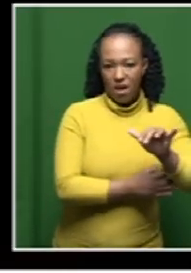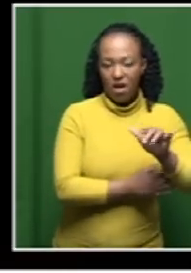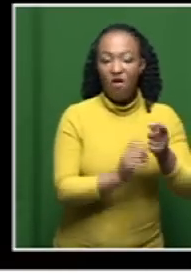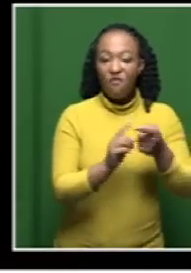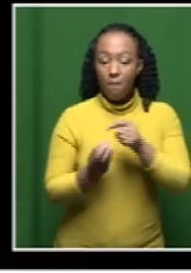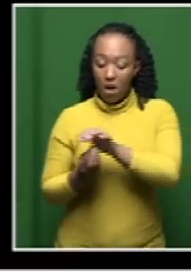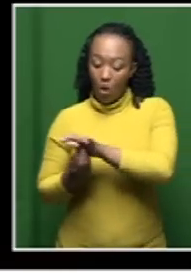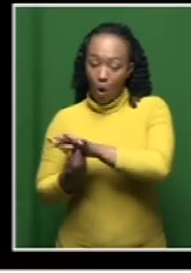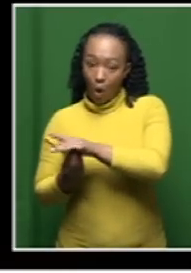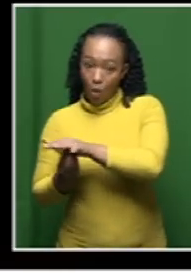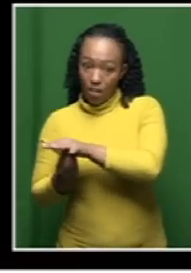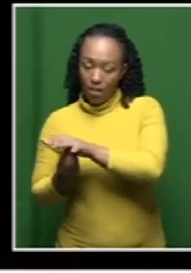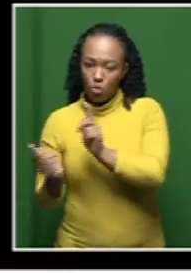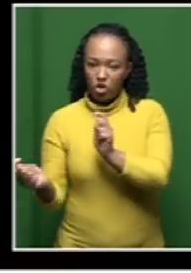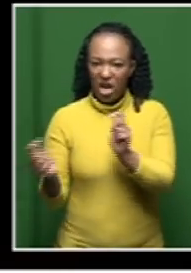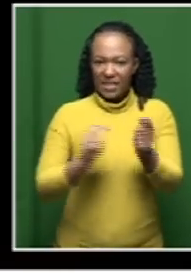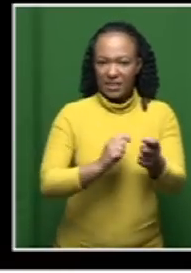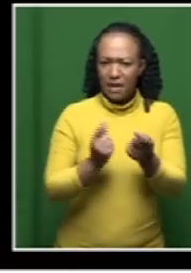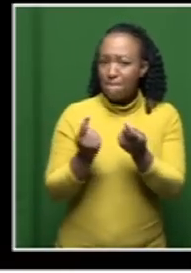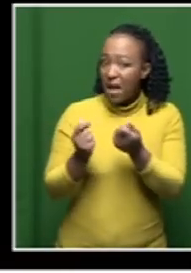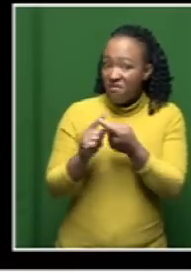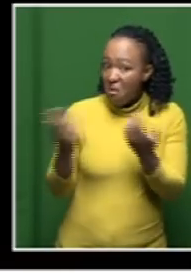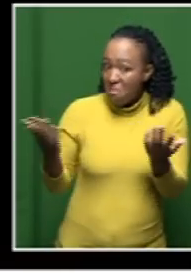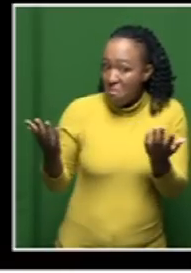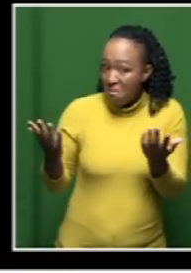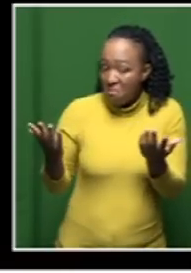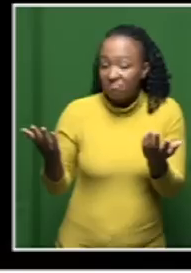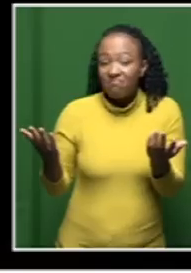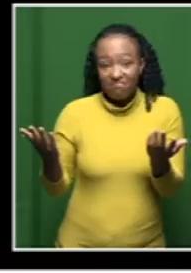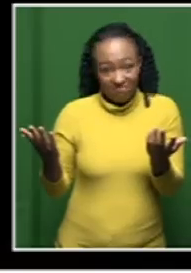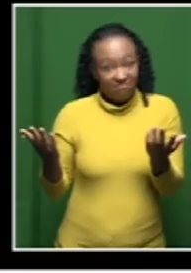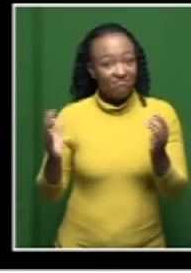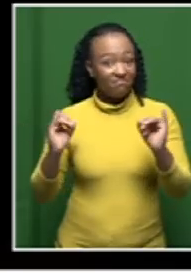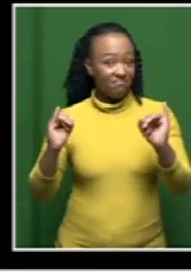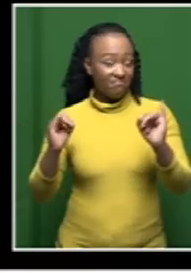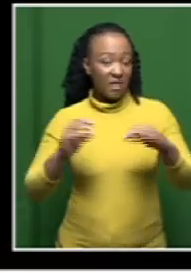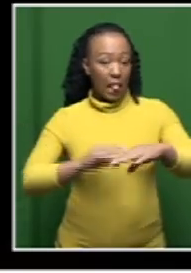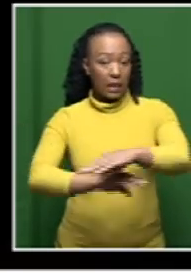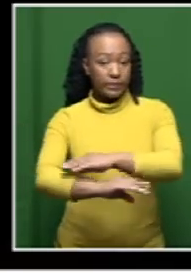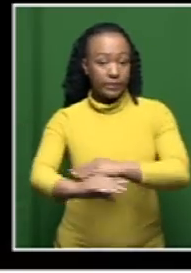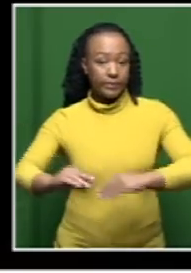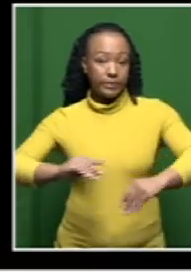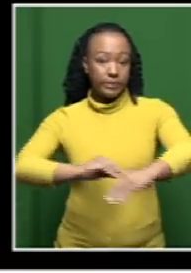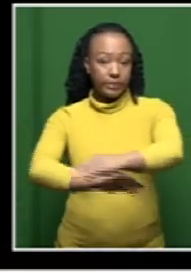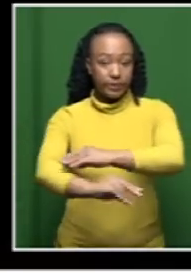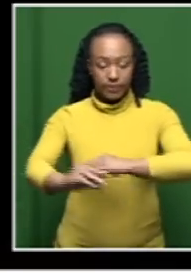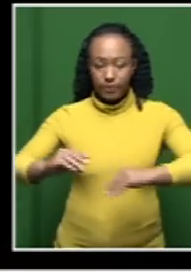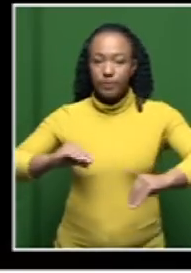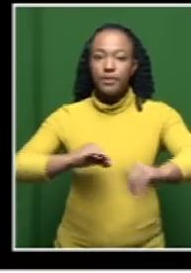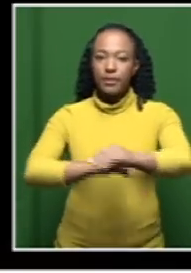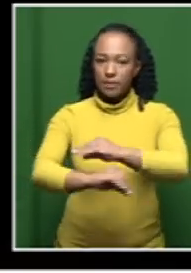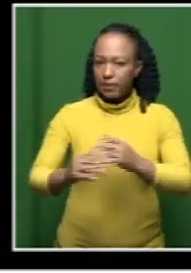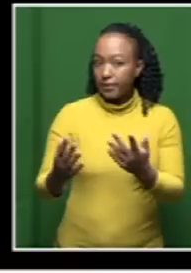from coal. Where will the money come from? So that starts a whole conversation about, you know,